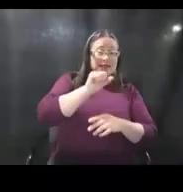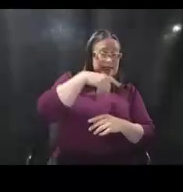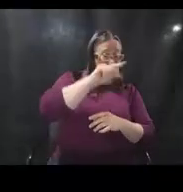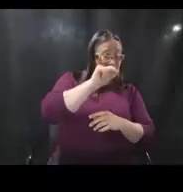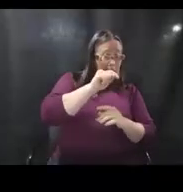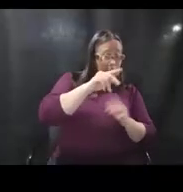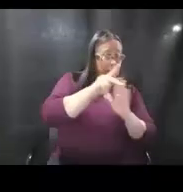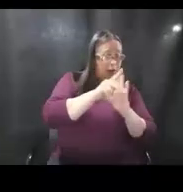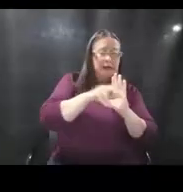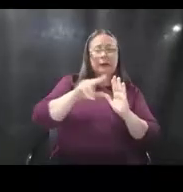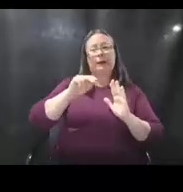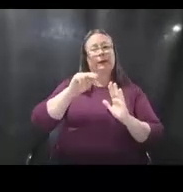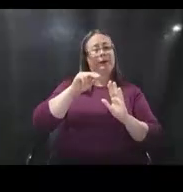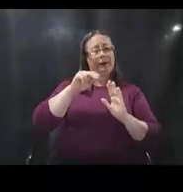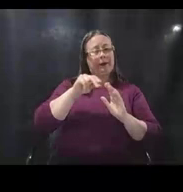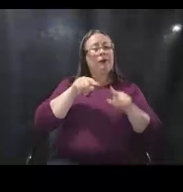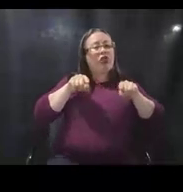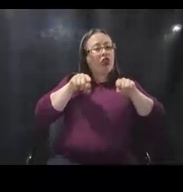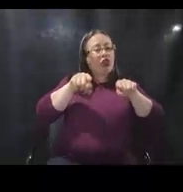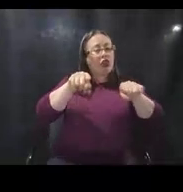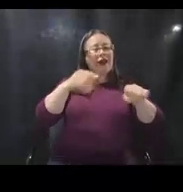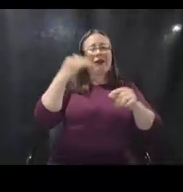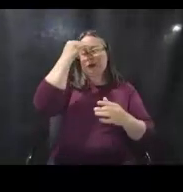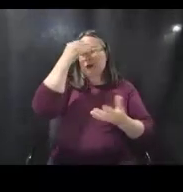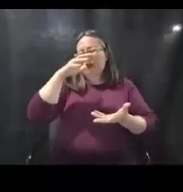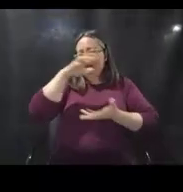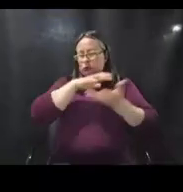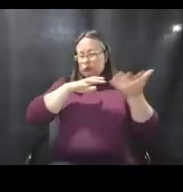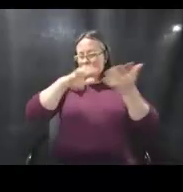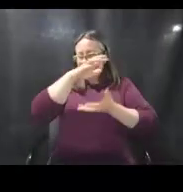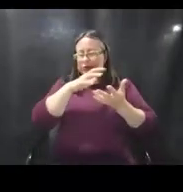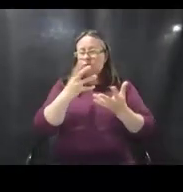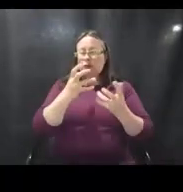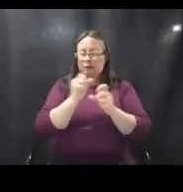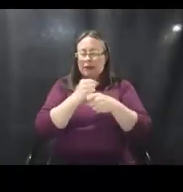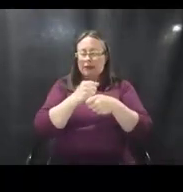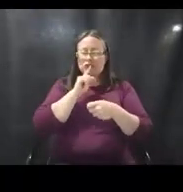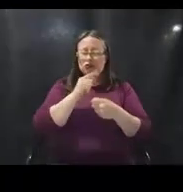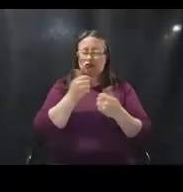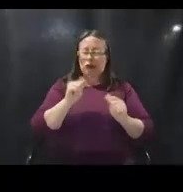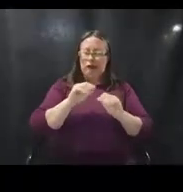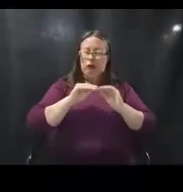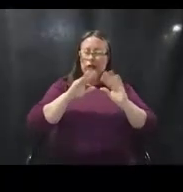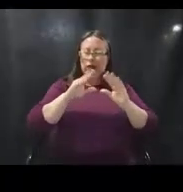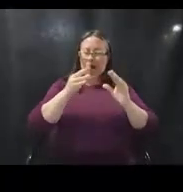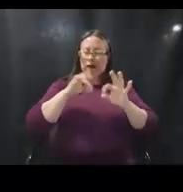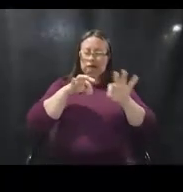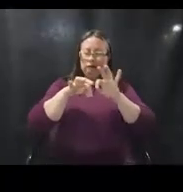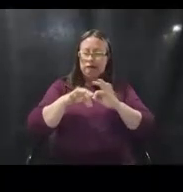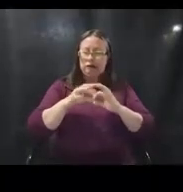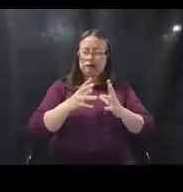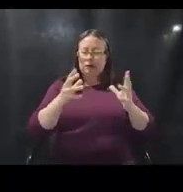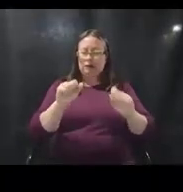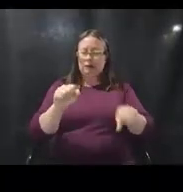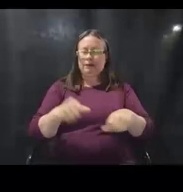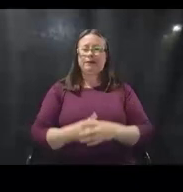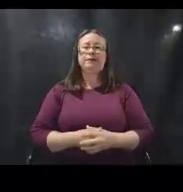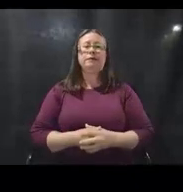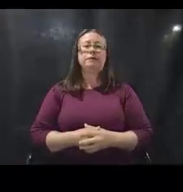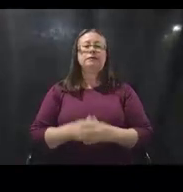still in effect. And that's a confusing policy point. We want to try to make sure that we clarify that issue. Next slide, please.